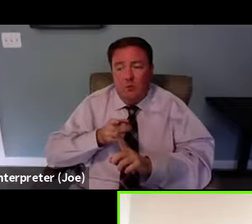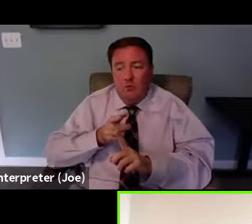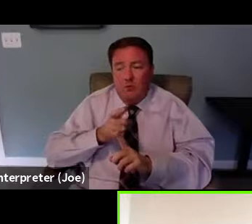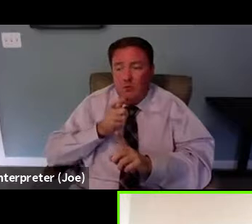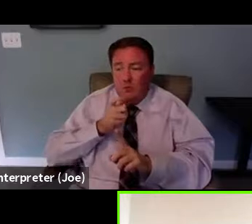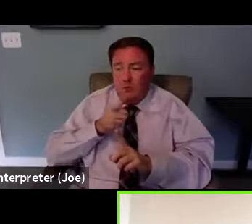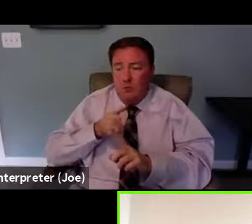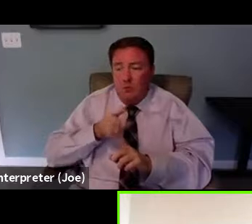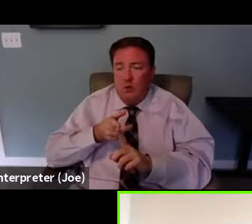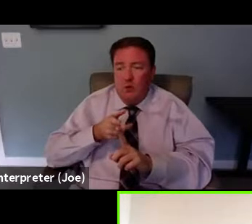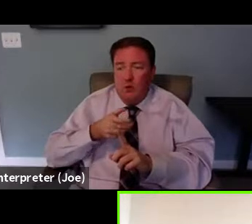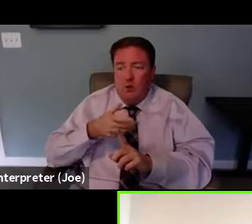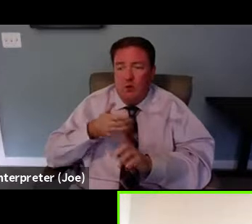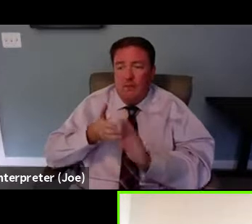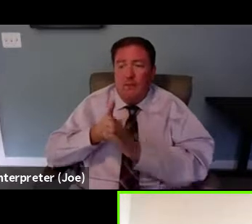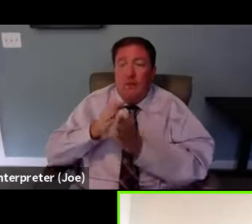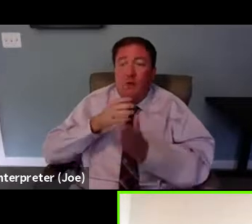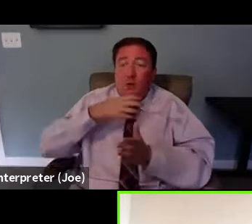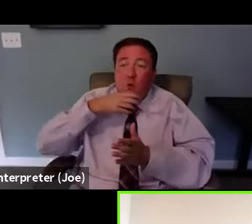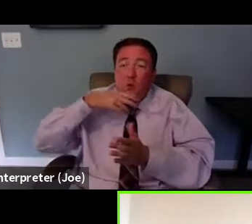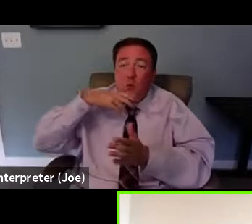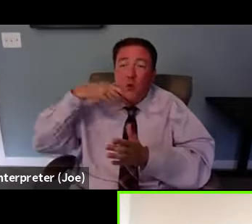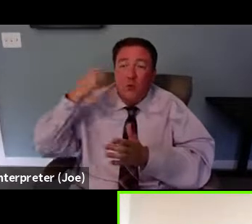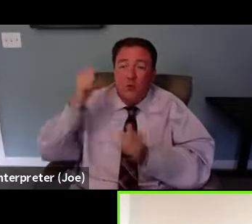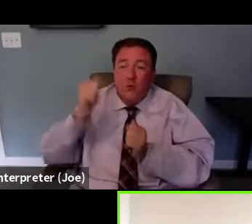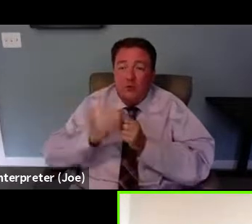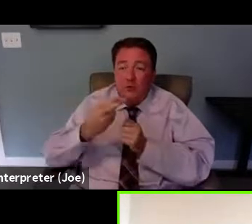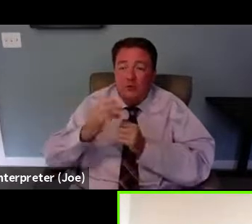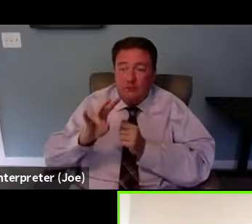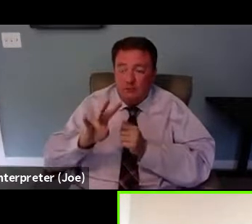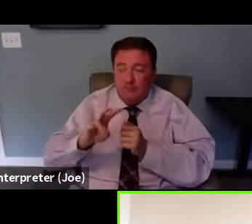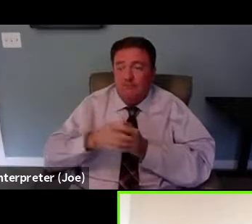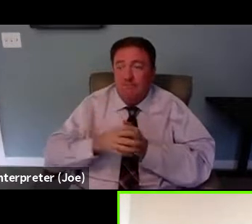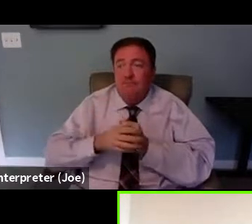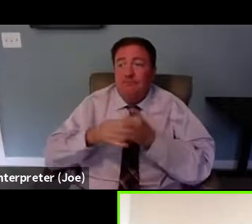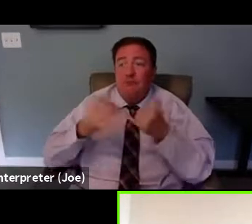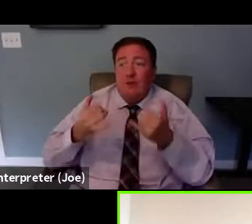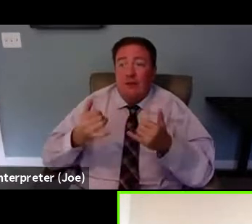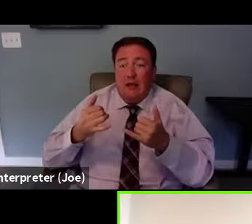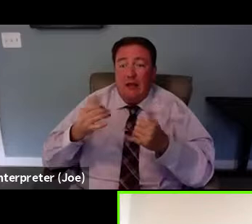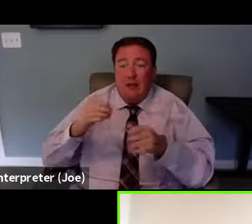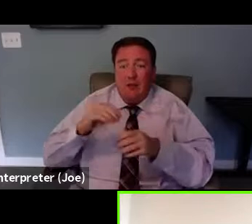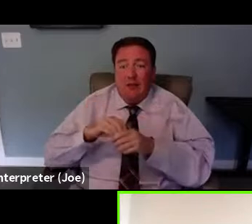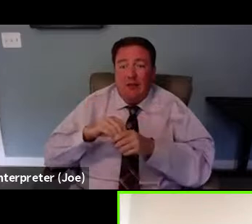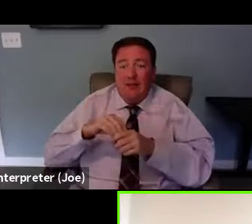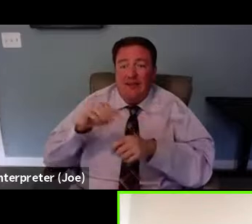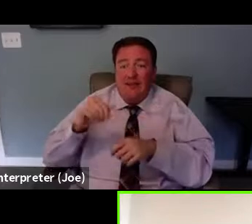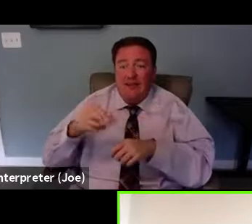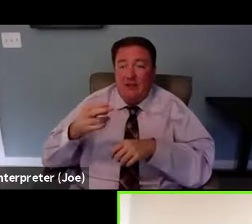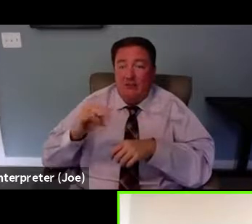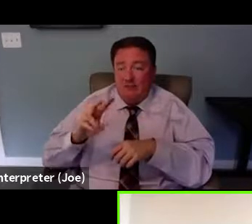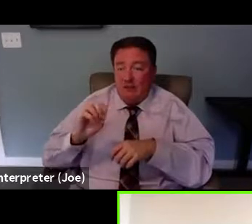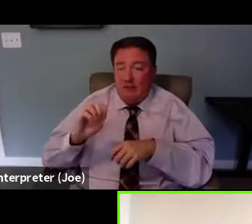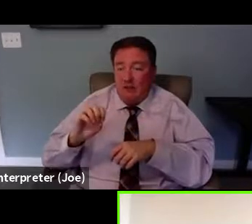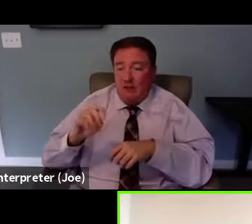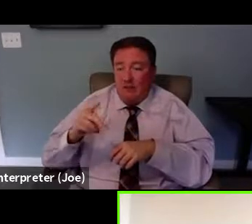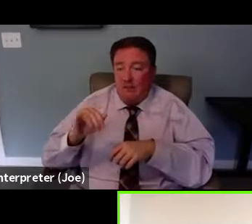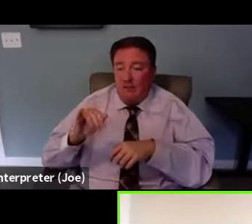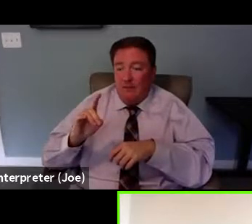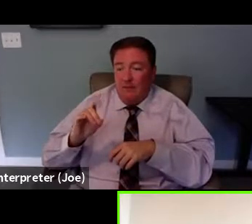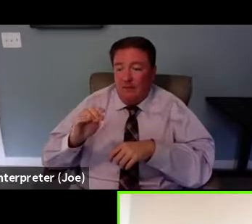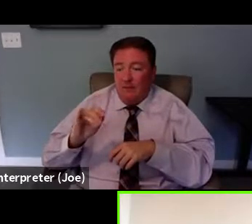with HIV. I think that at this point in the epidemic, we are seeing larger